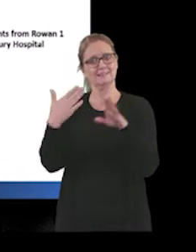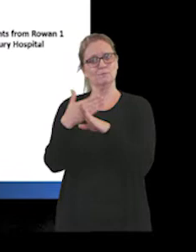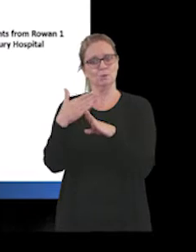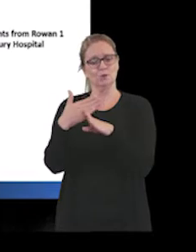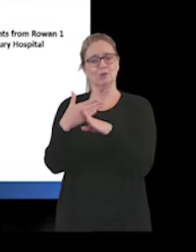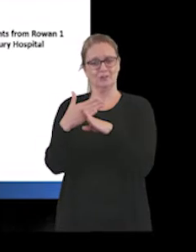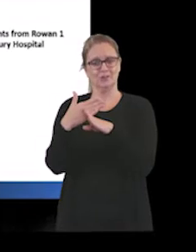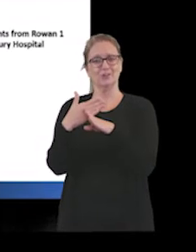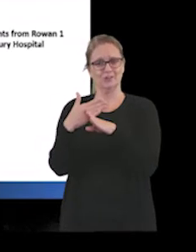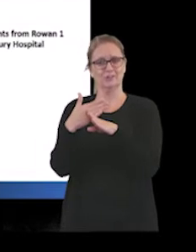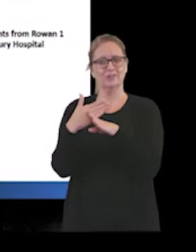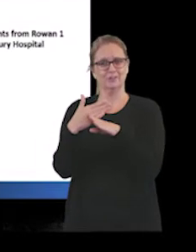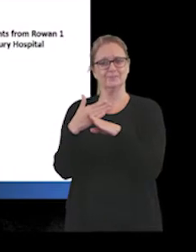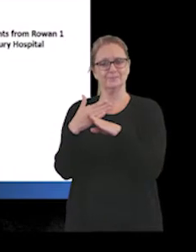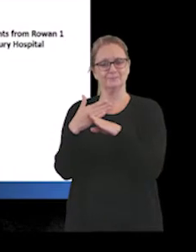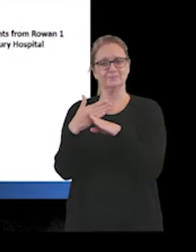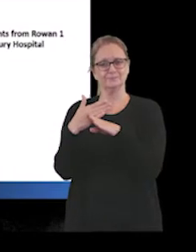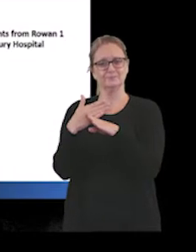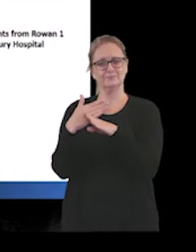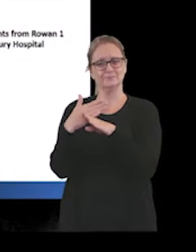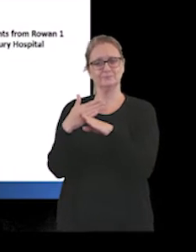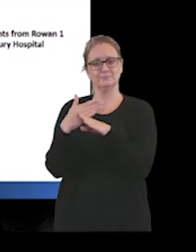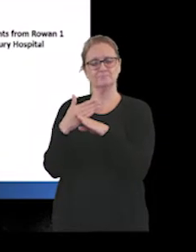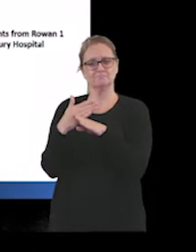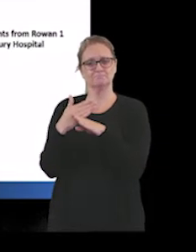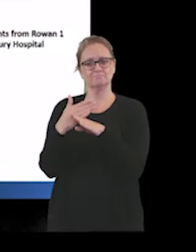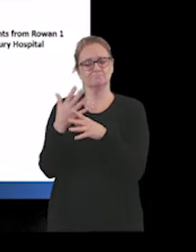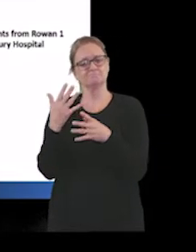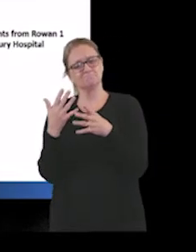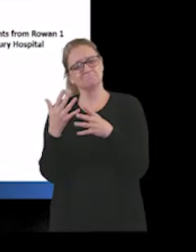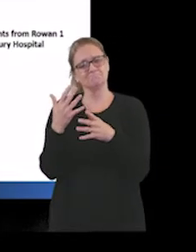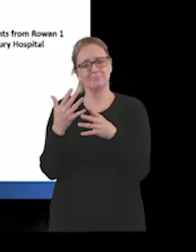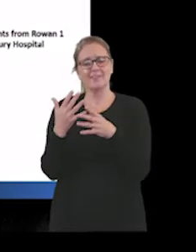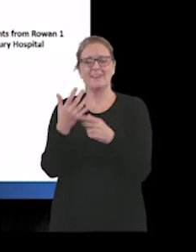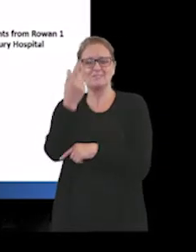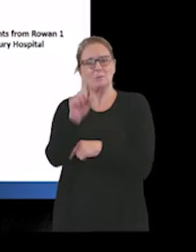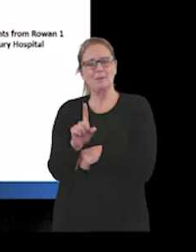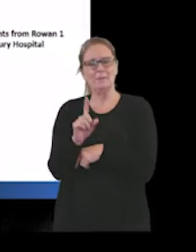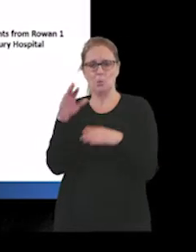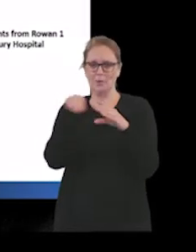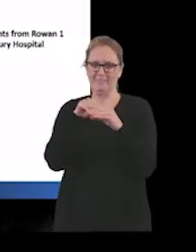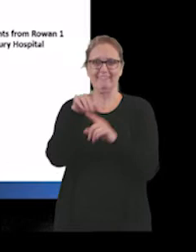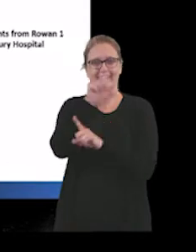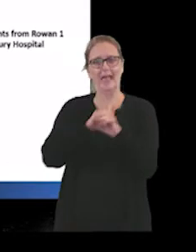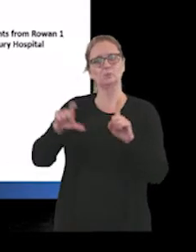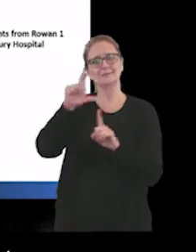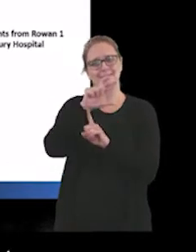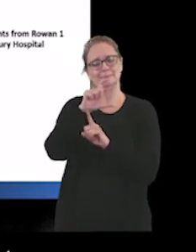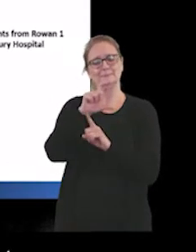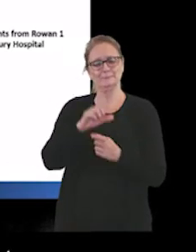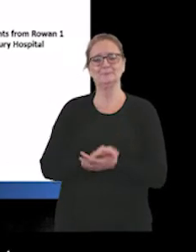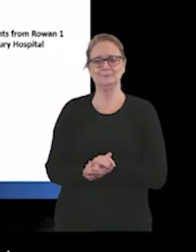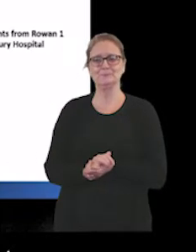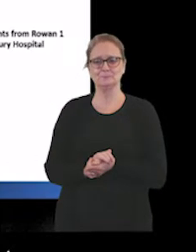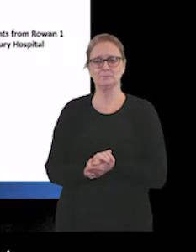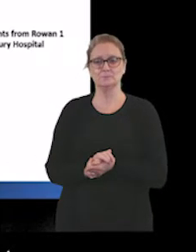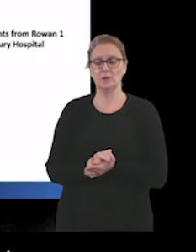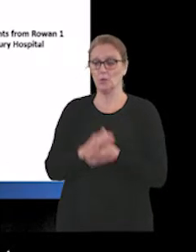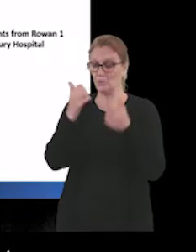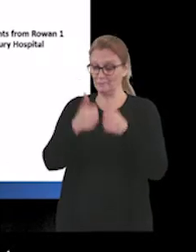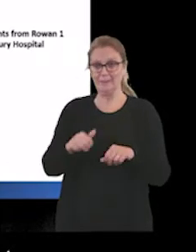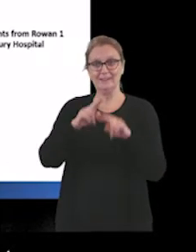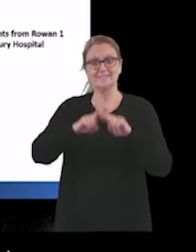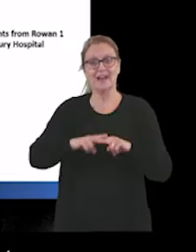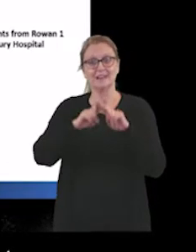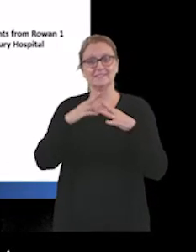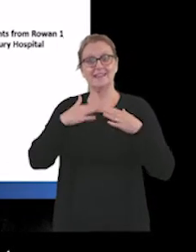for people within the county. And we've been a finalist